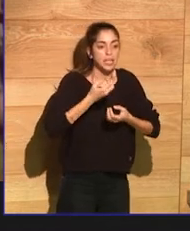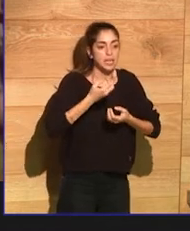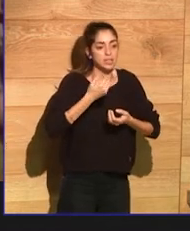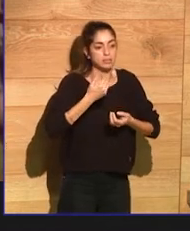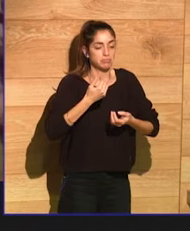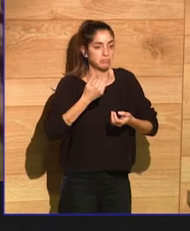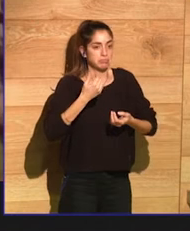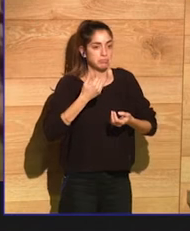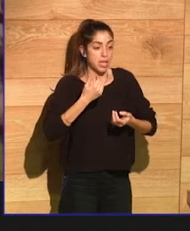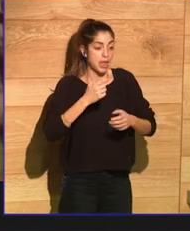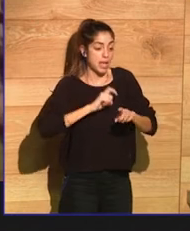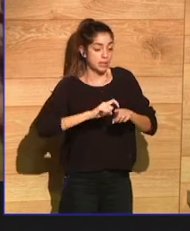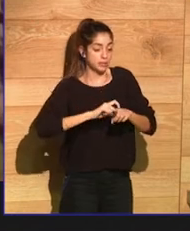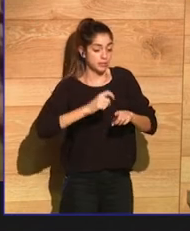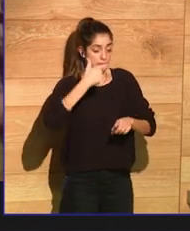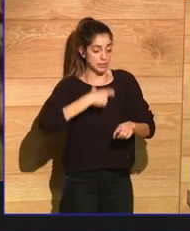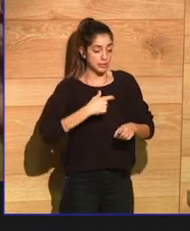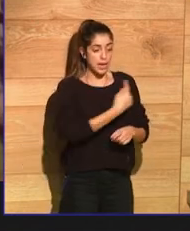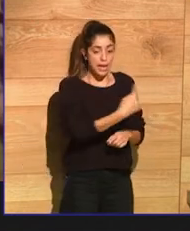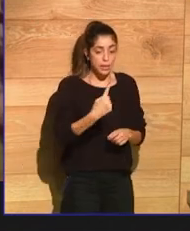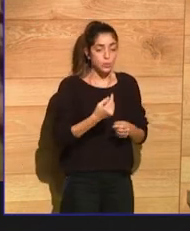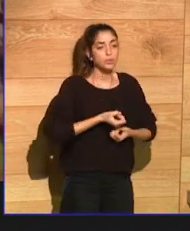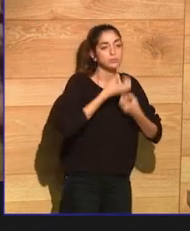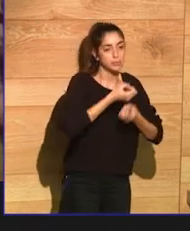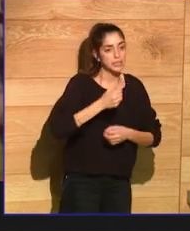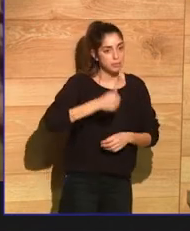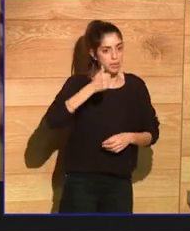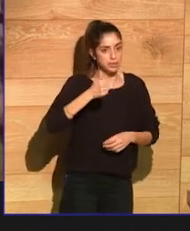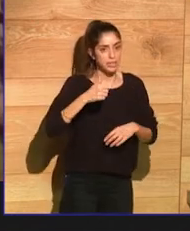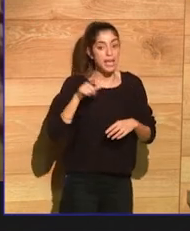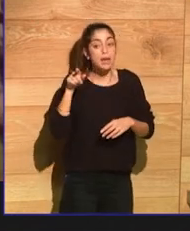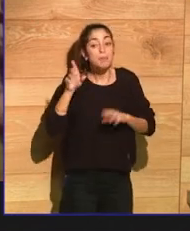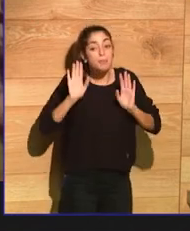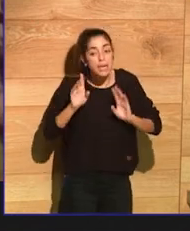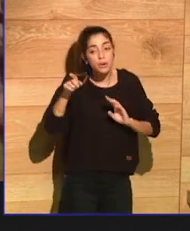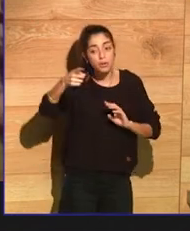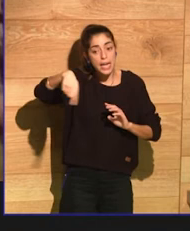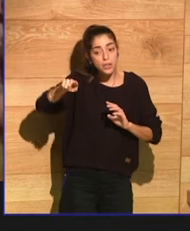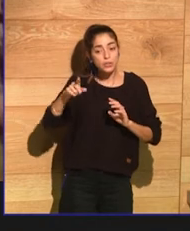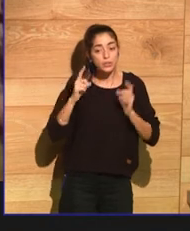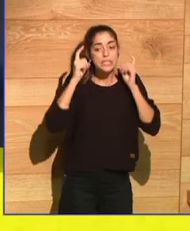they want me to remember their idea. They want to be depicted ultimately in my work.